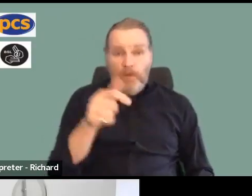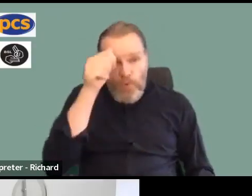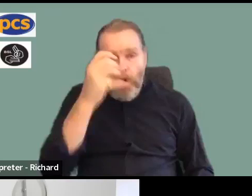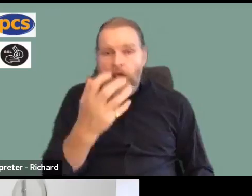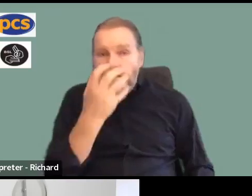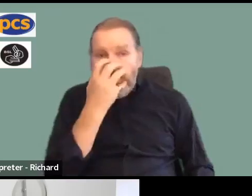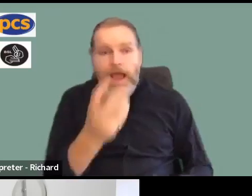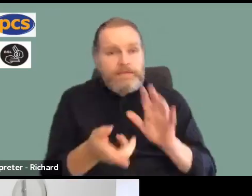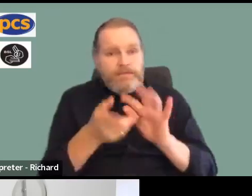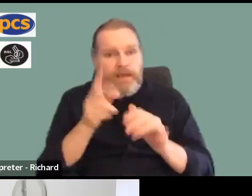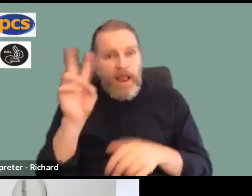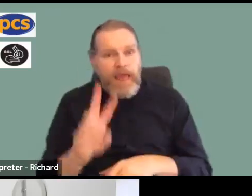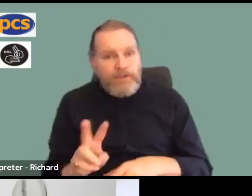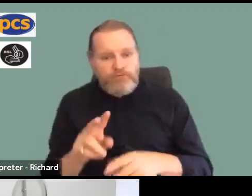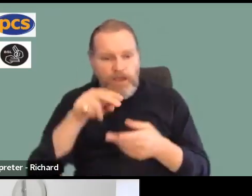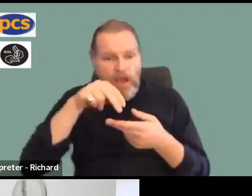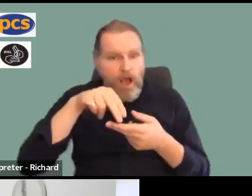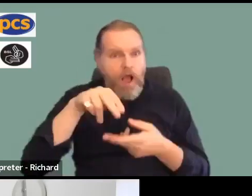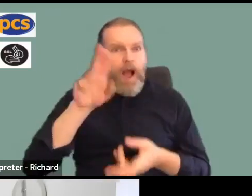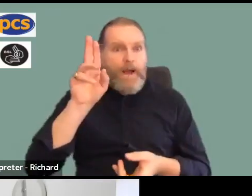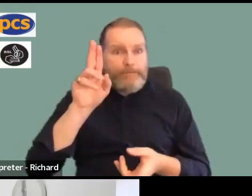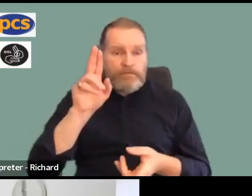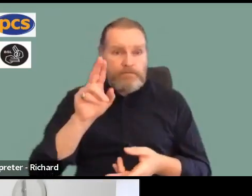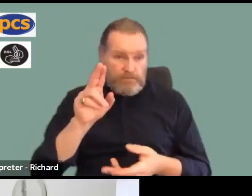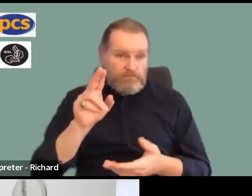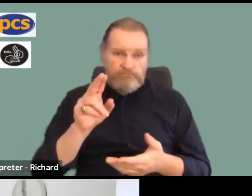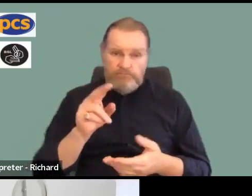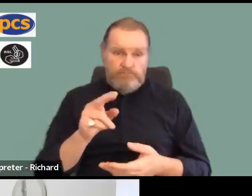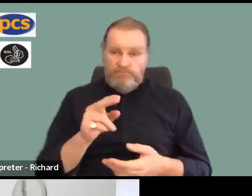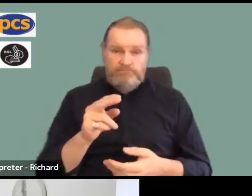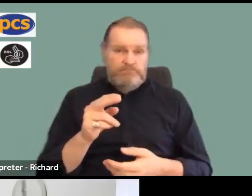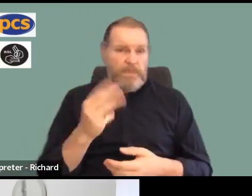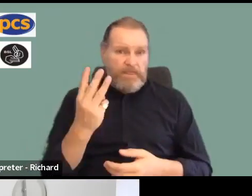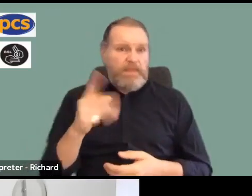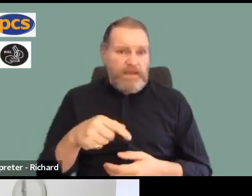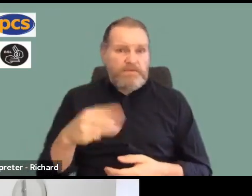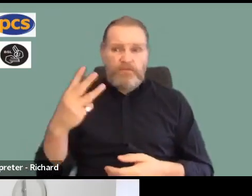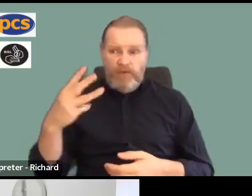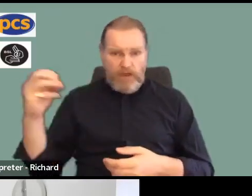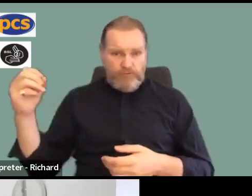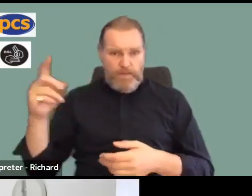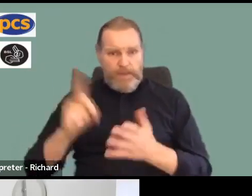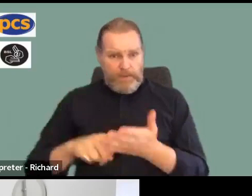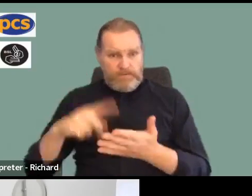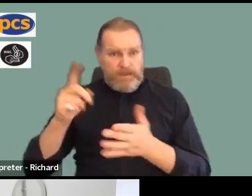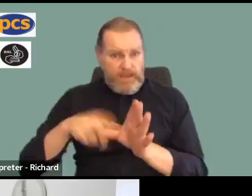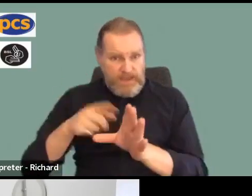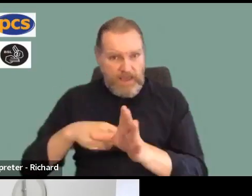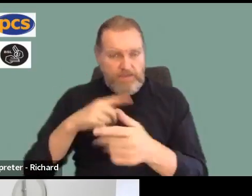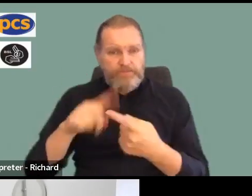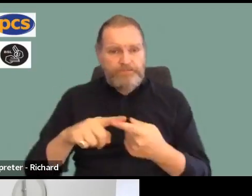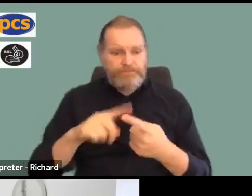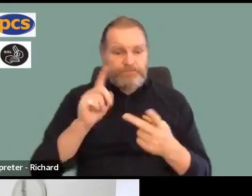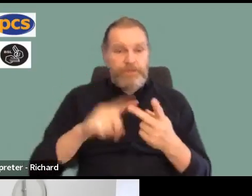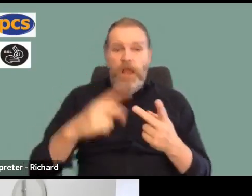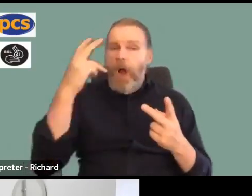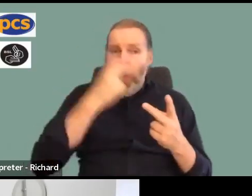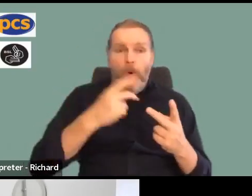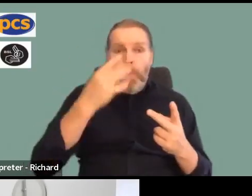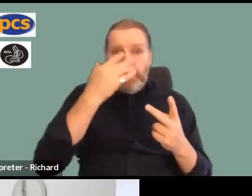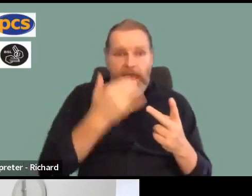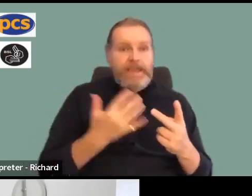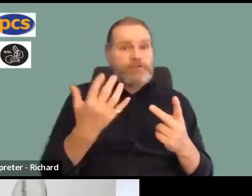thousand eight hundred pounds per home. You face being forced to continue to pay two percent more for your pension than the government